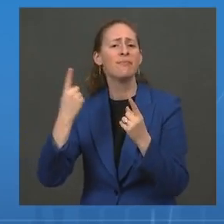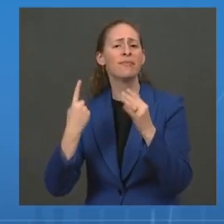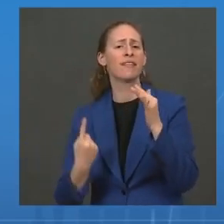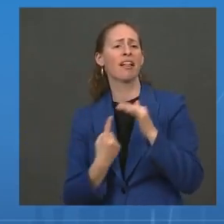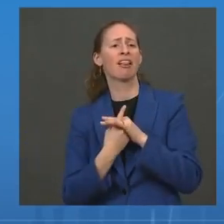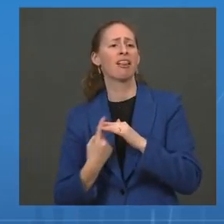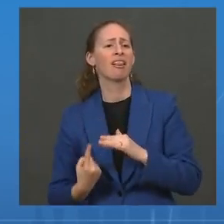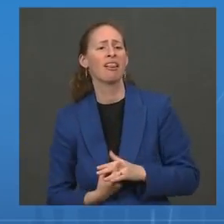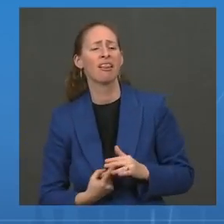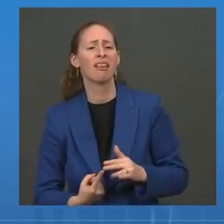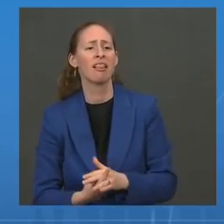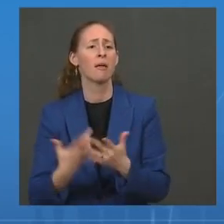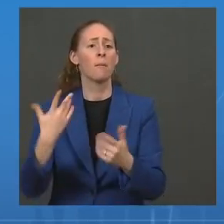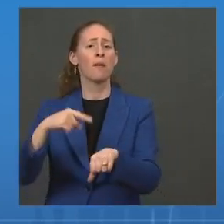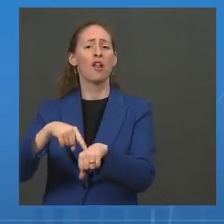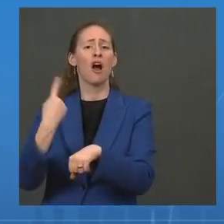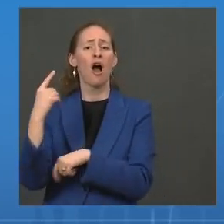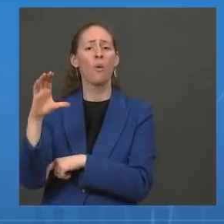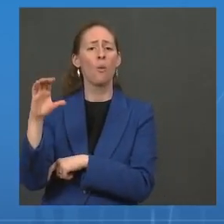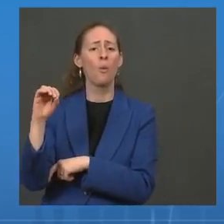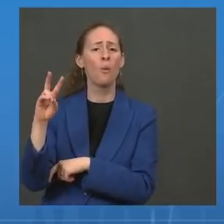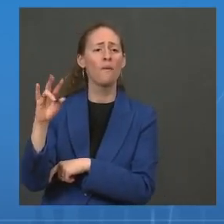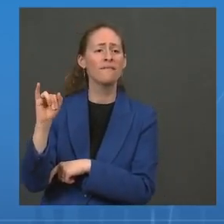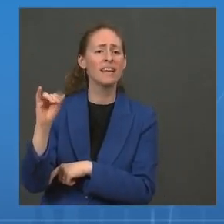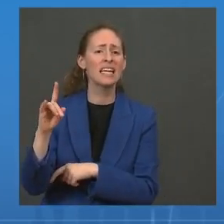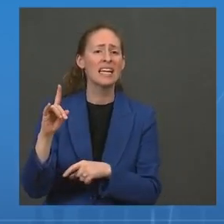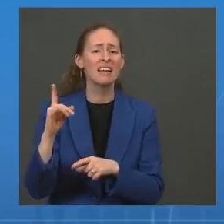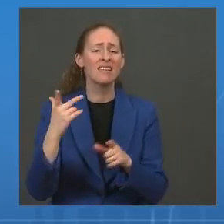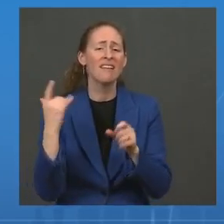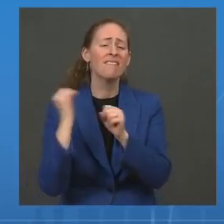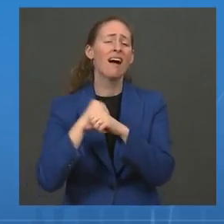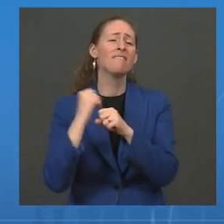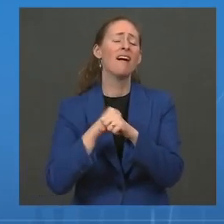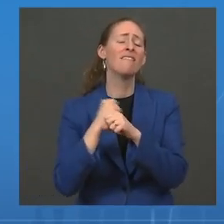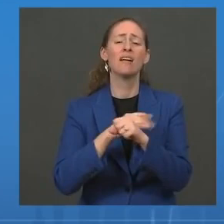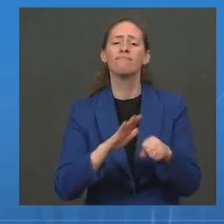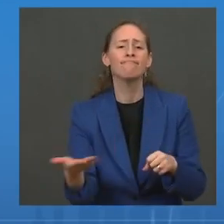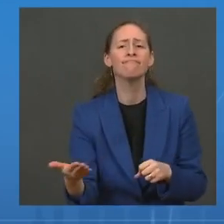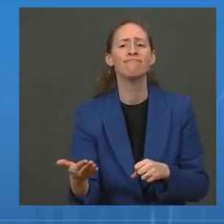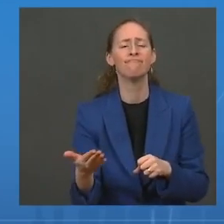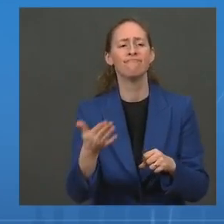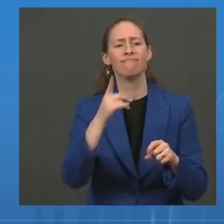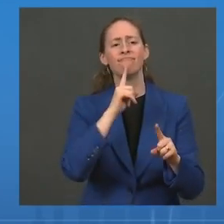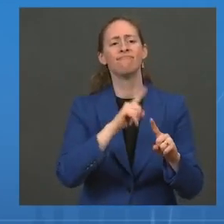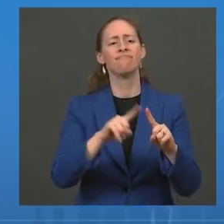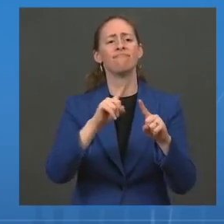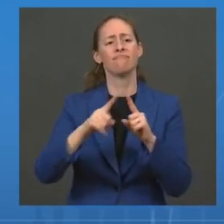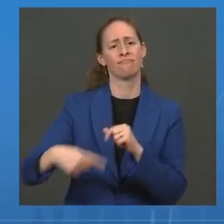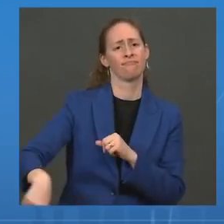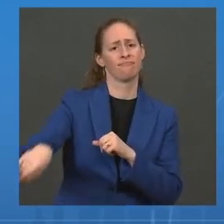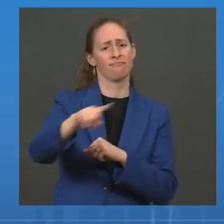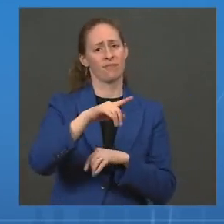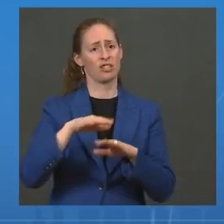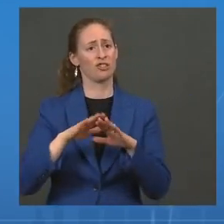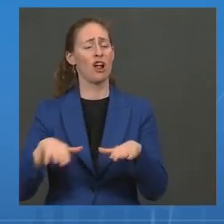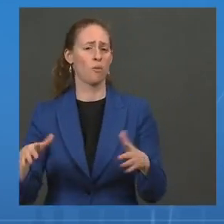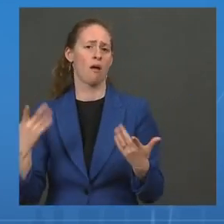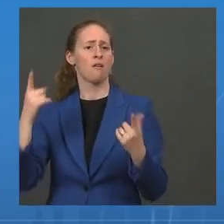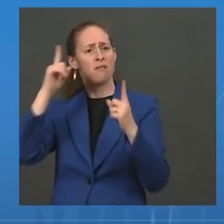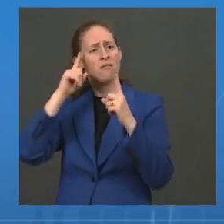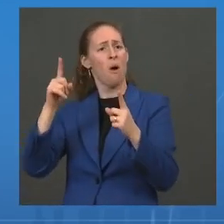While children remain more resilient than adults to this virus, they still remain at risk, and with the help